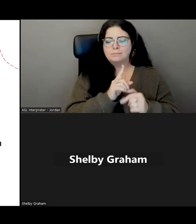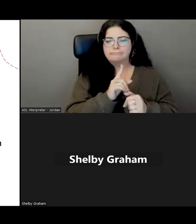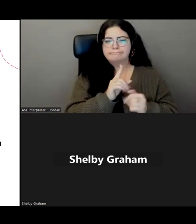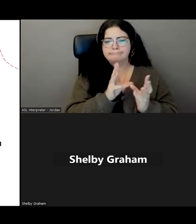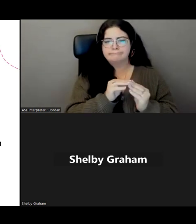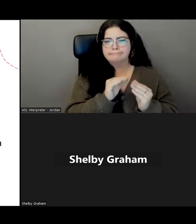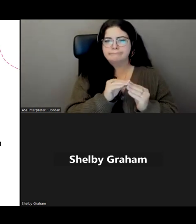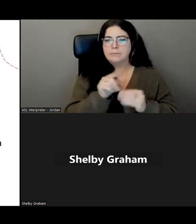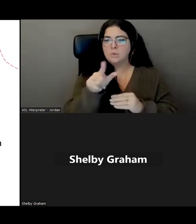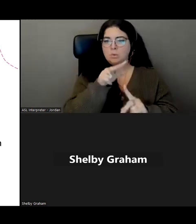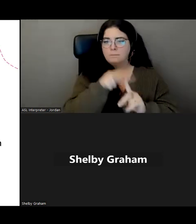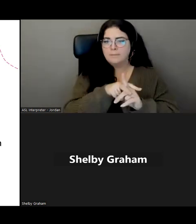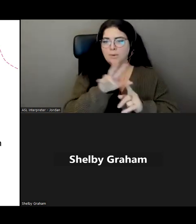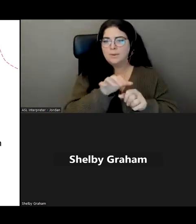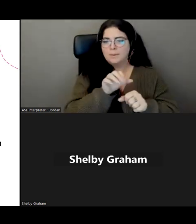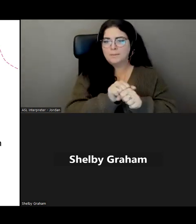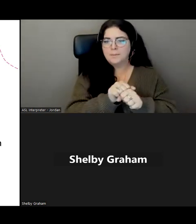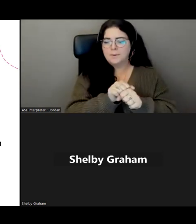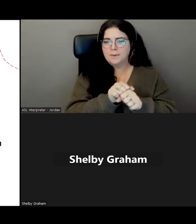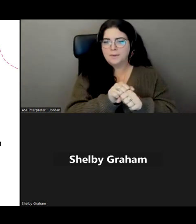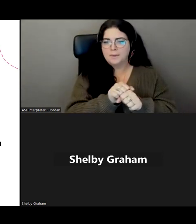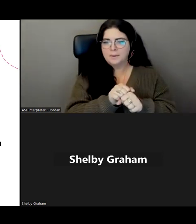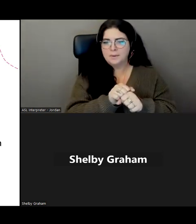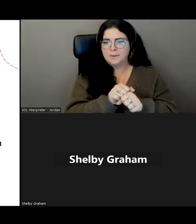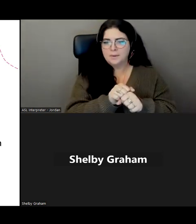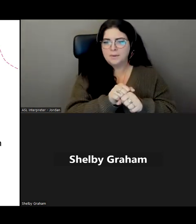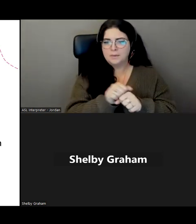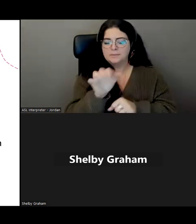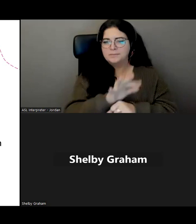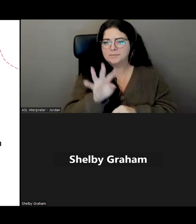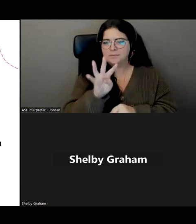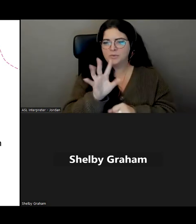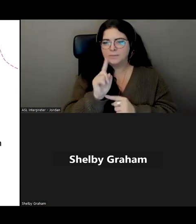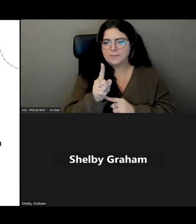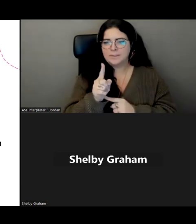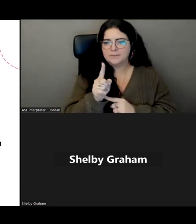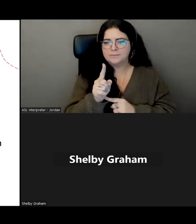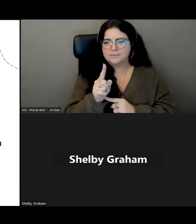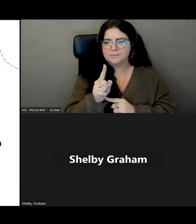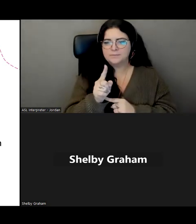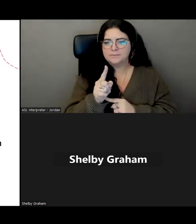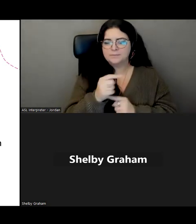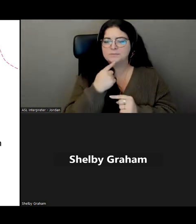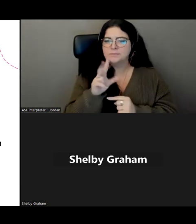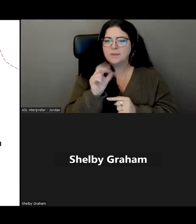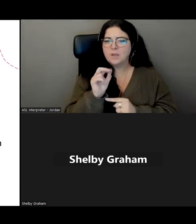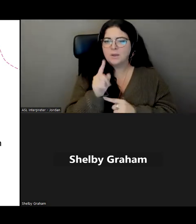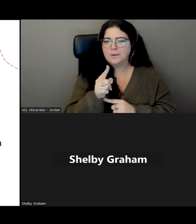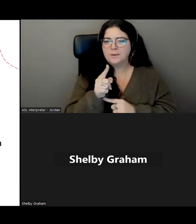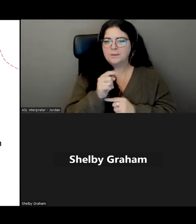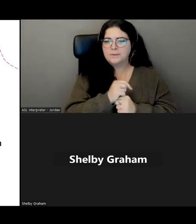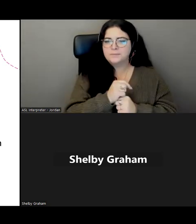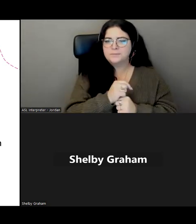you book in advance and they'll last they're about 45 minutes. I know it's just half an hour, but that usually